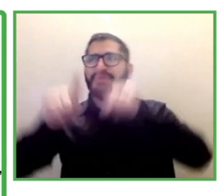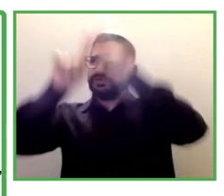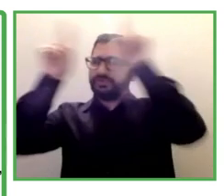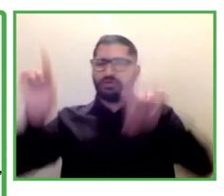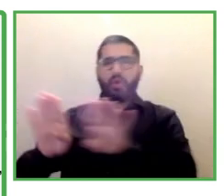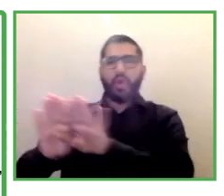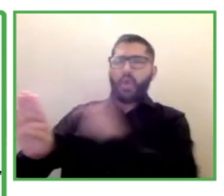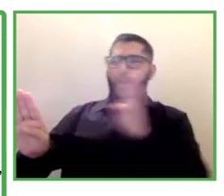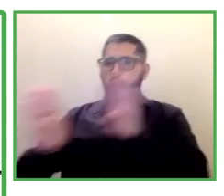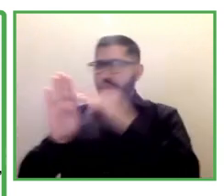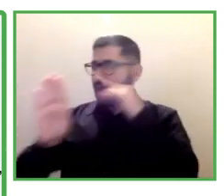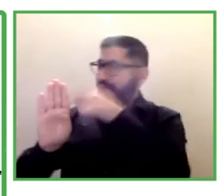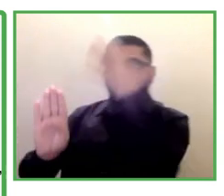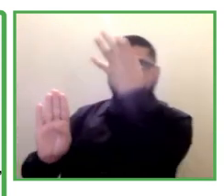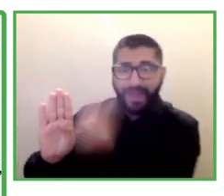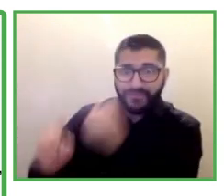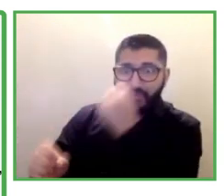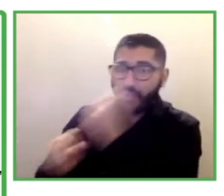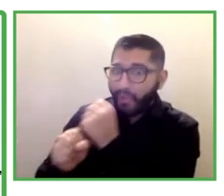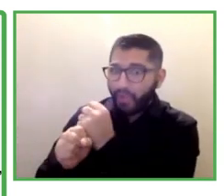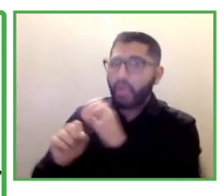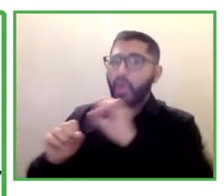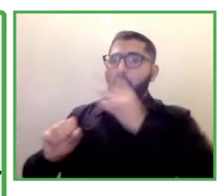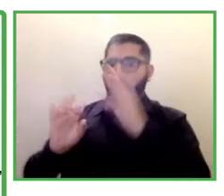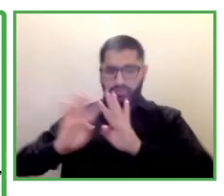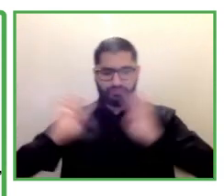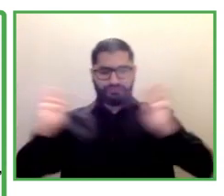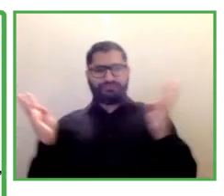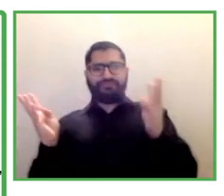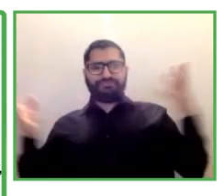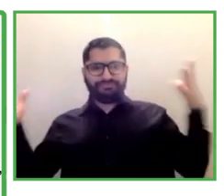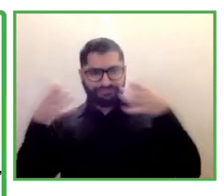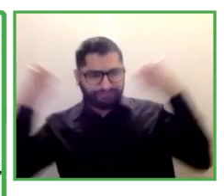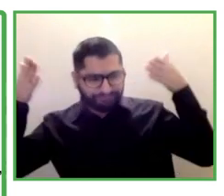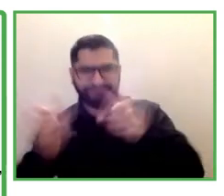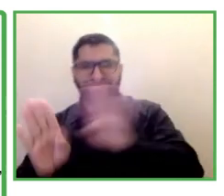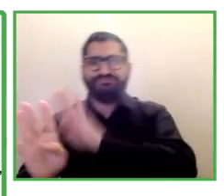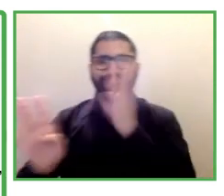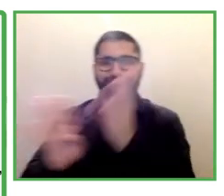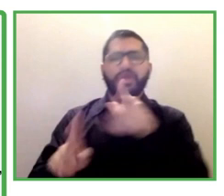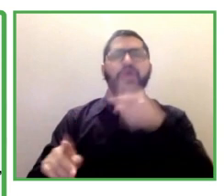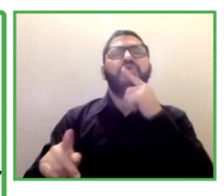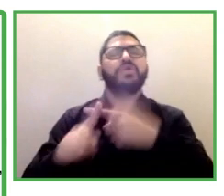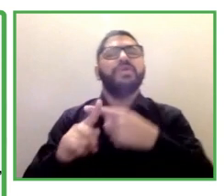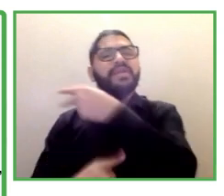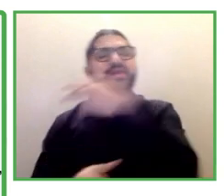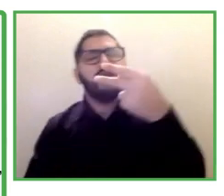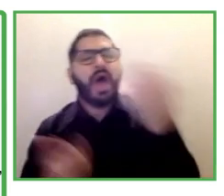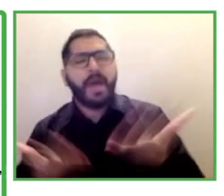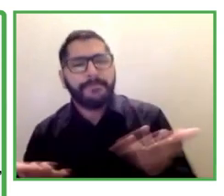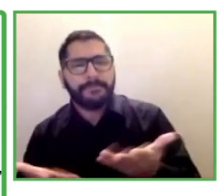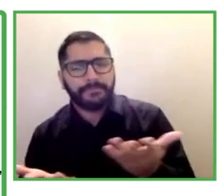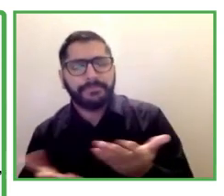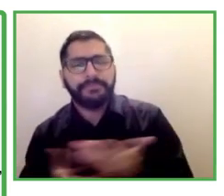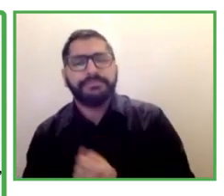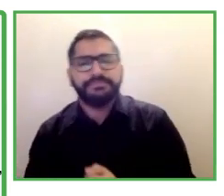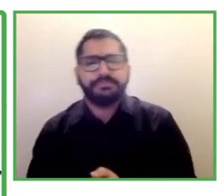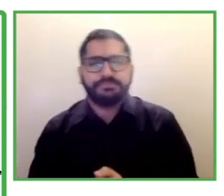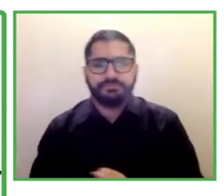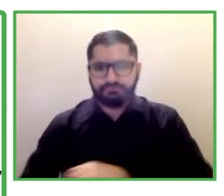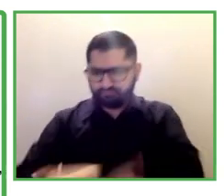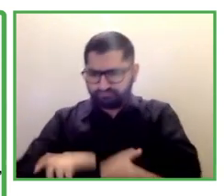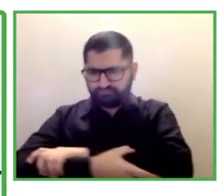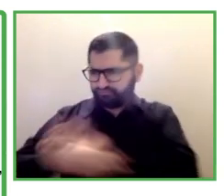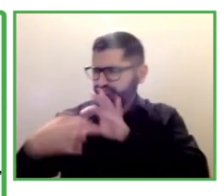Employment Network. And one of our founding members here in Community Living helped launch this group and it really